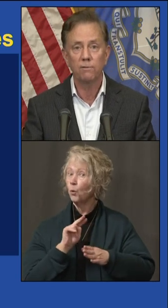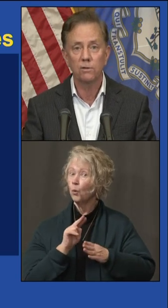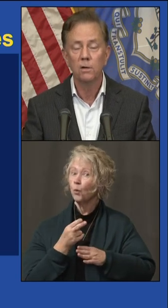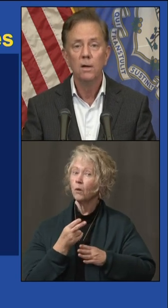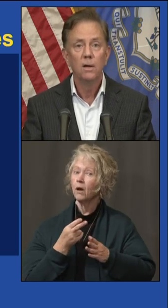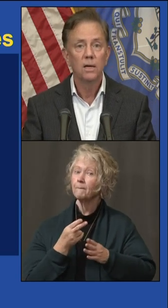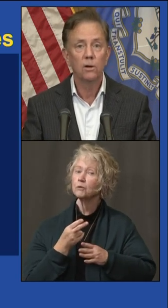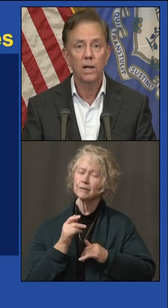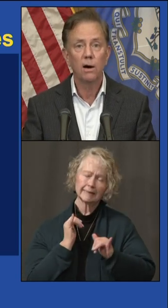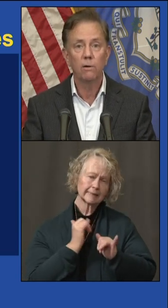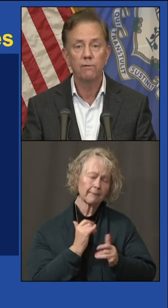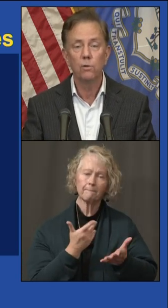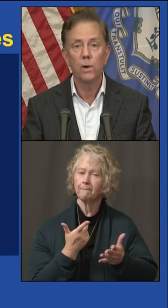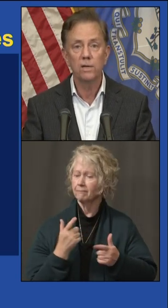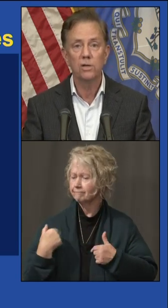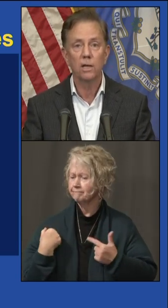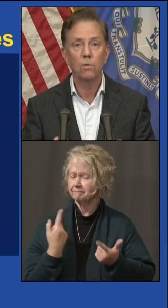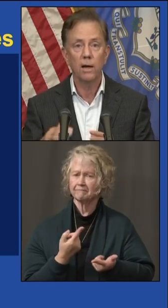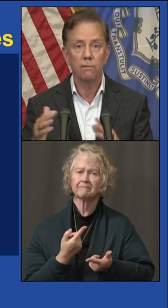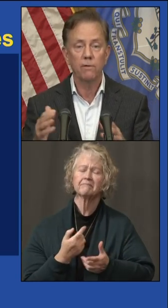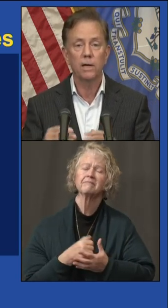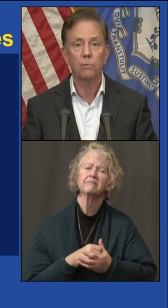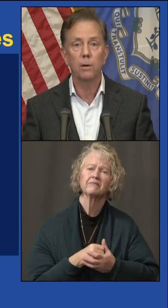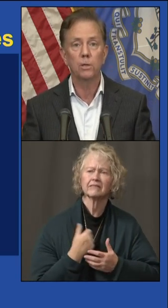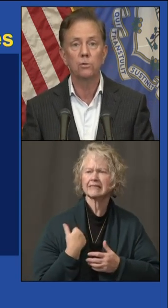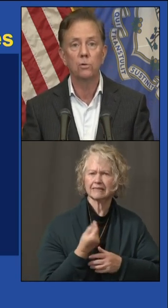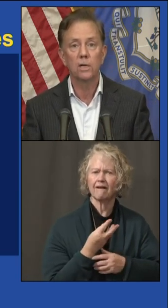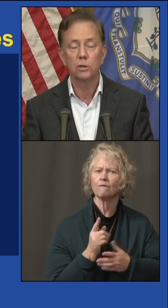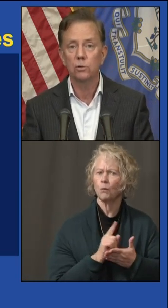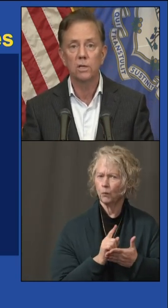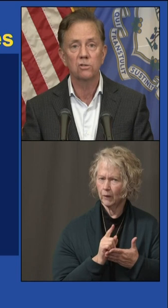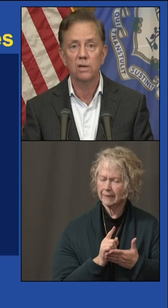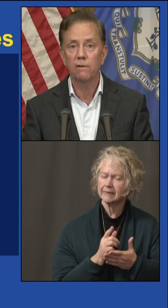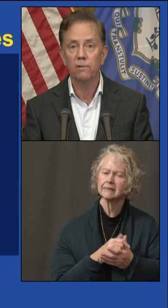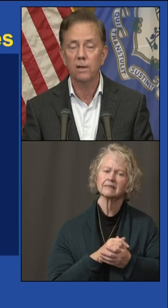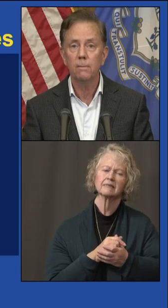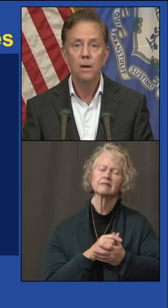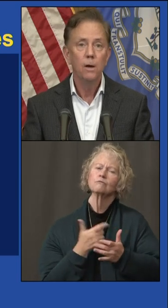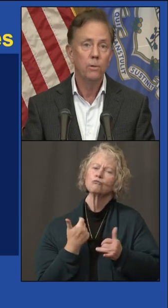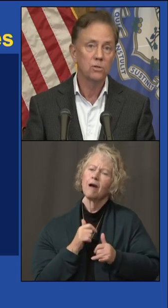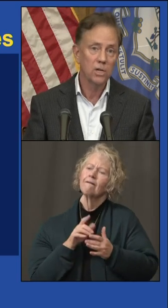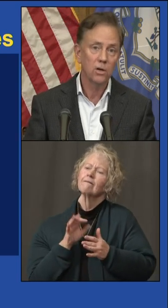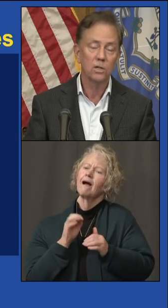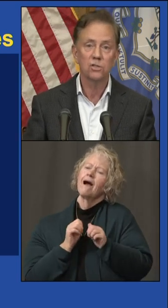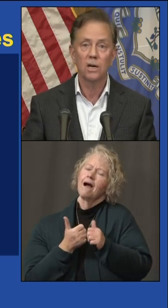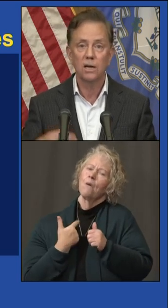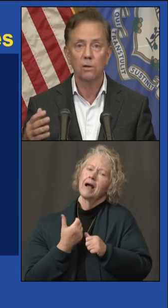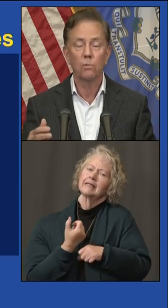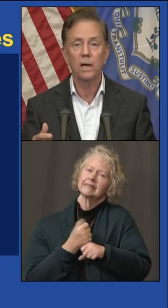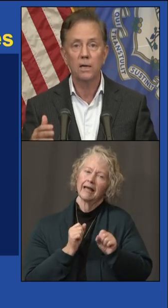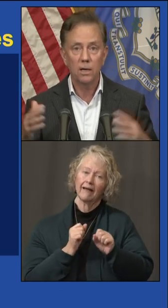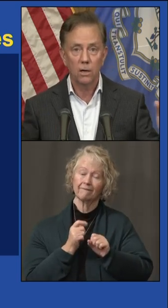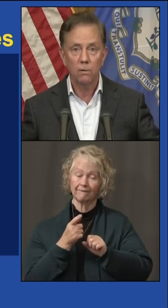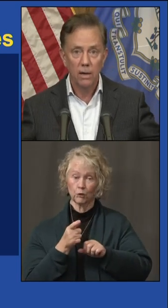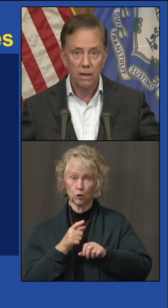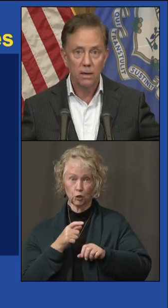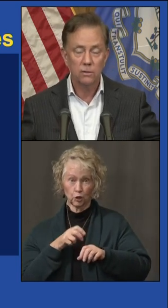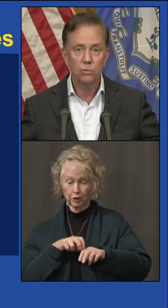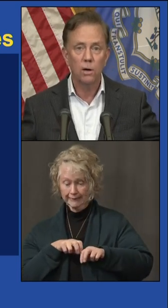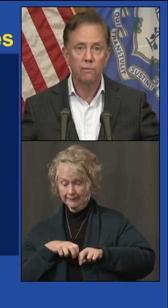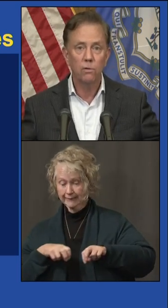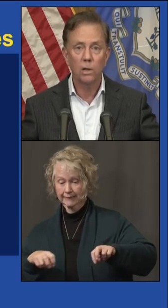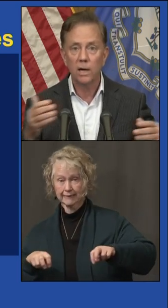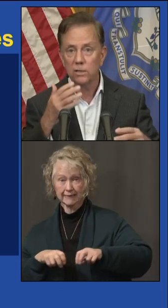for hockey for, you know, now a few weeks anyway, finding we're able to do this, do this safely. We are sitting on the side of the rink, you know,